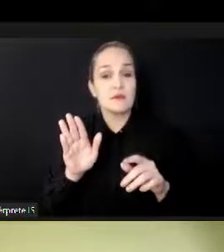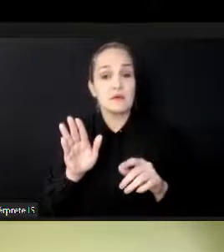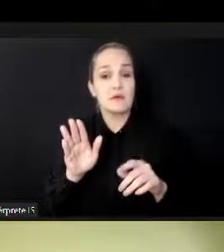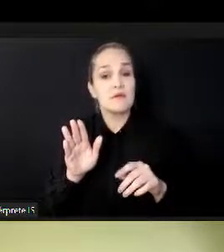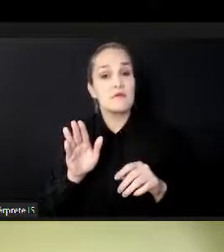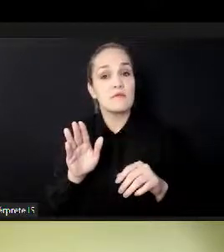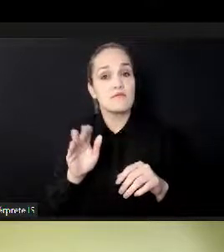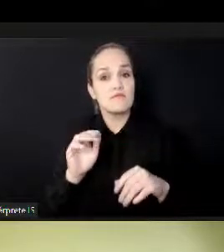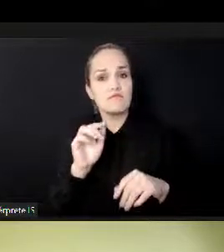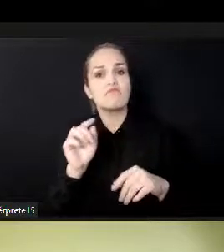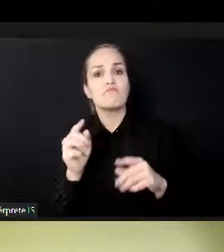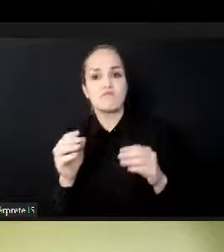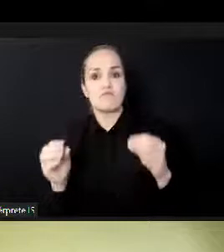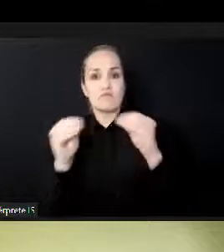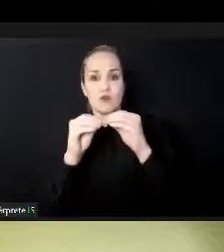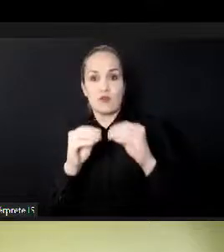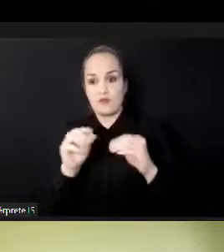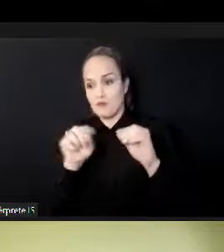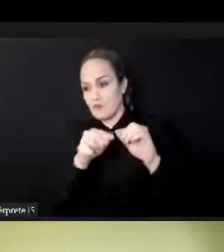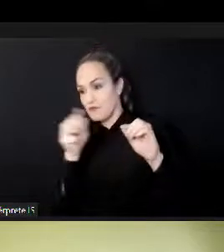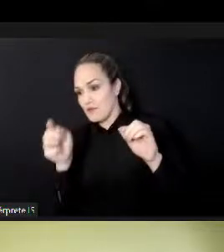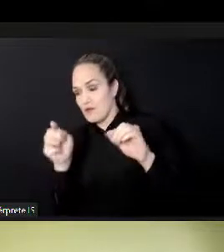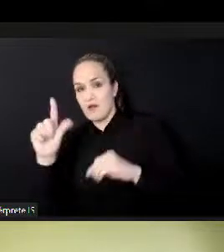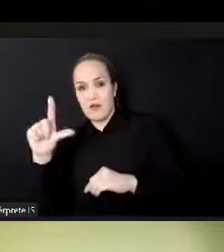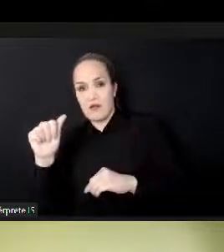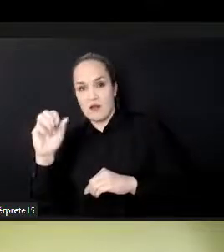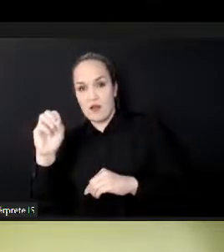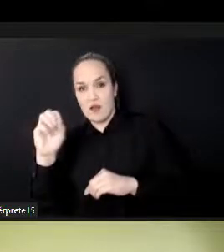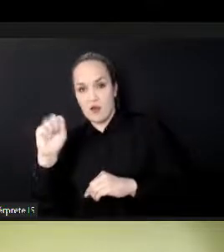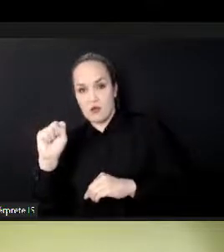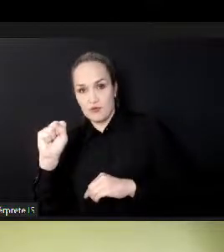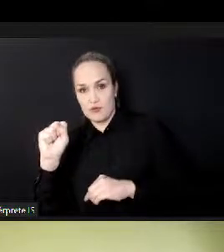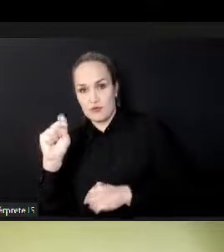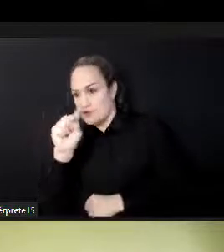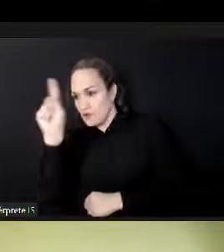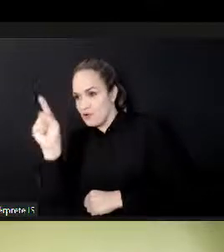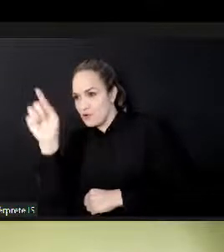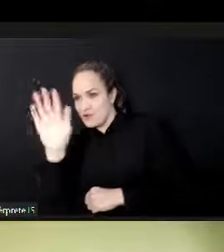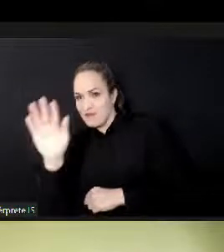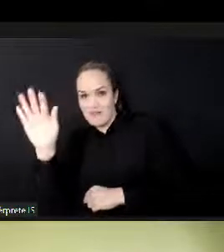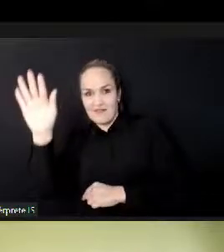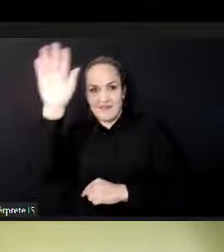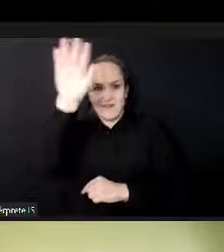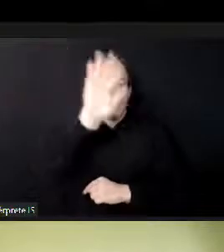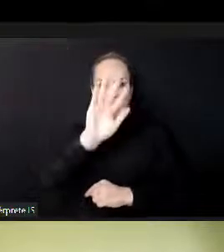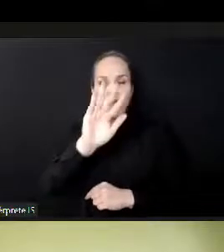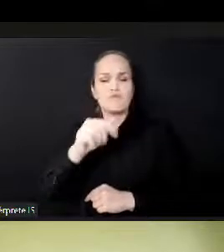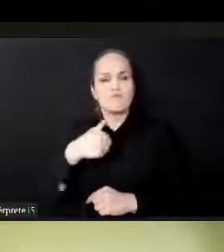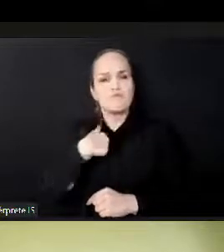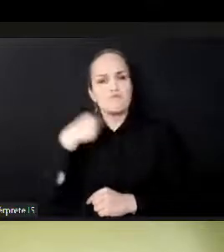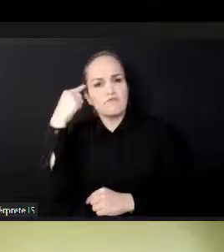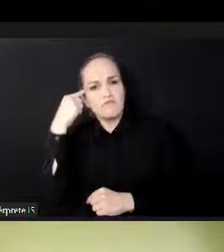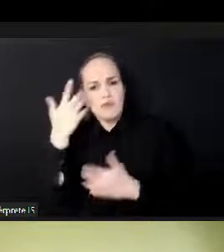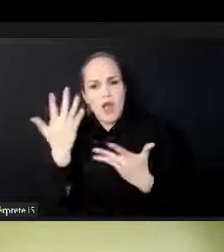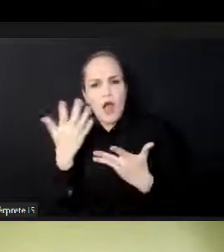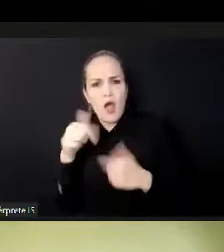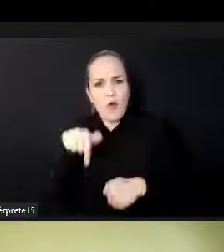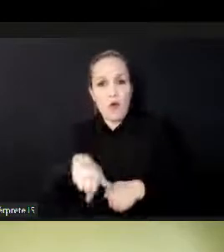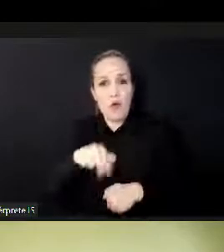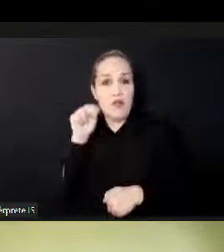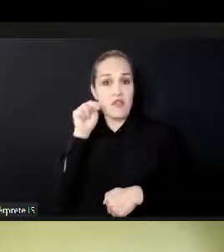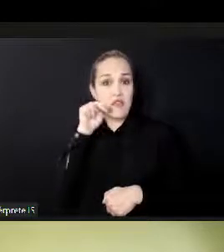specifically drive local development, local economic development and business development programs. So